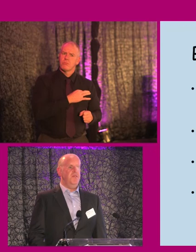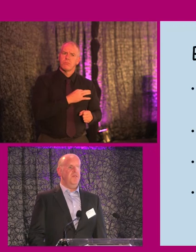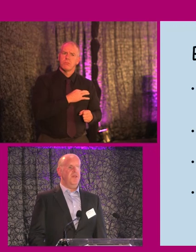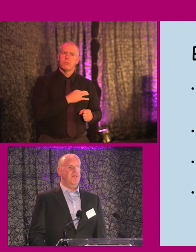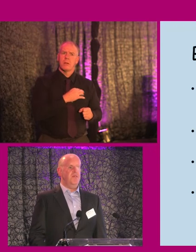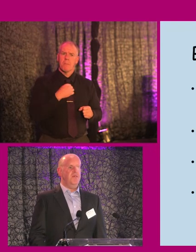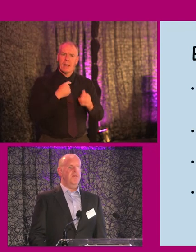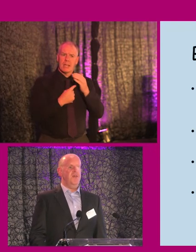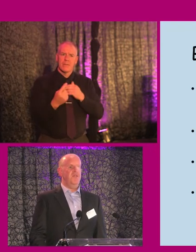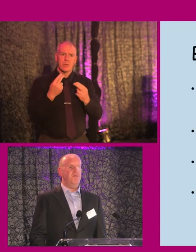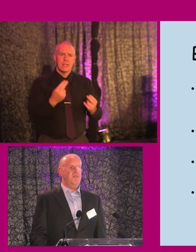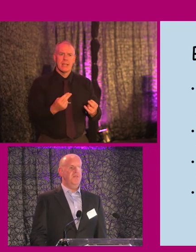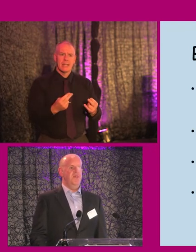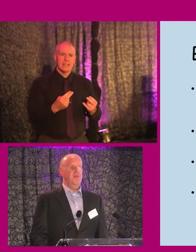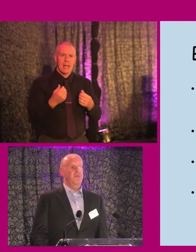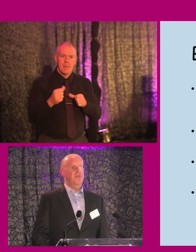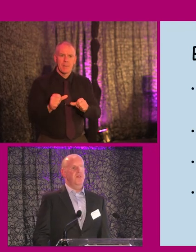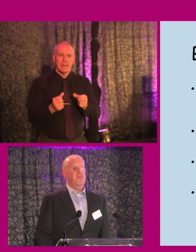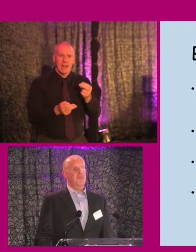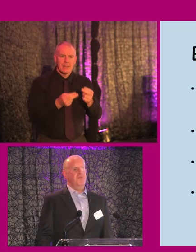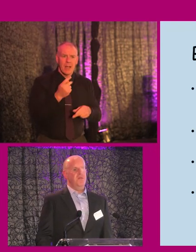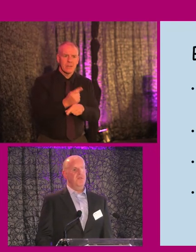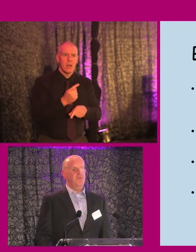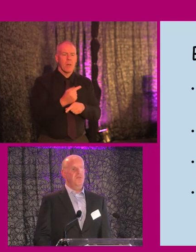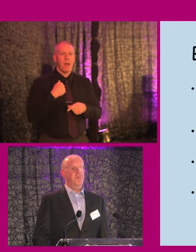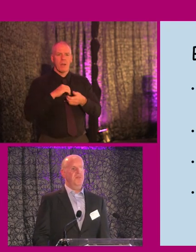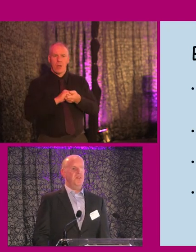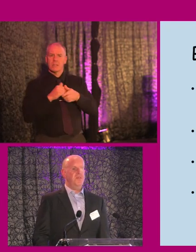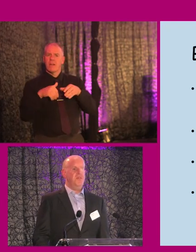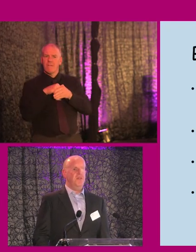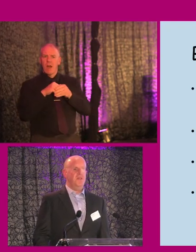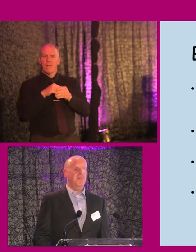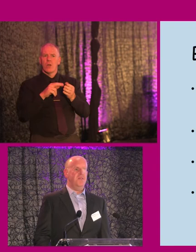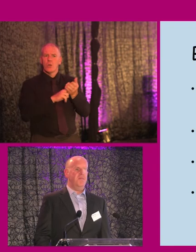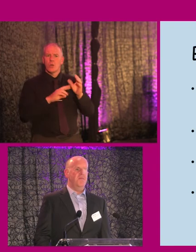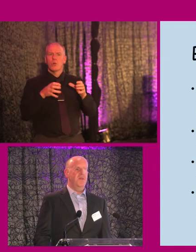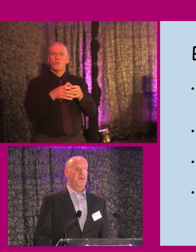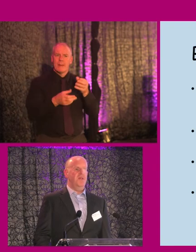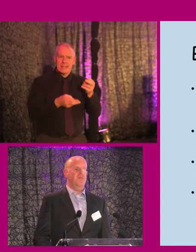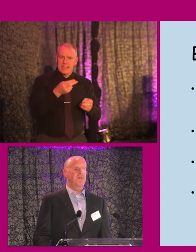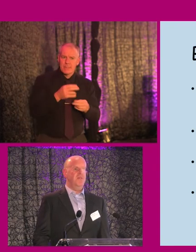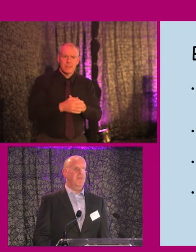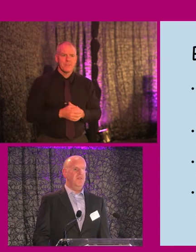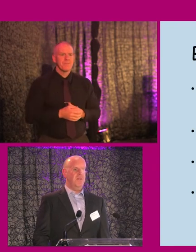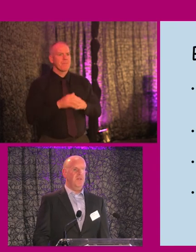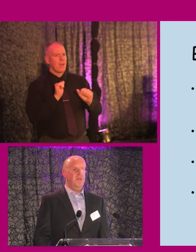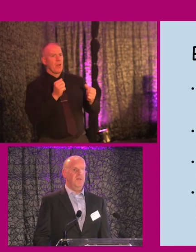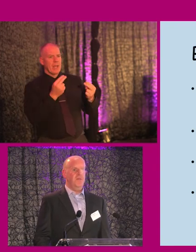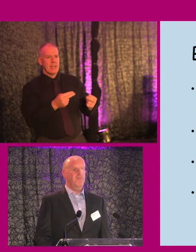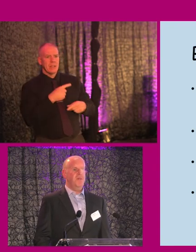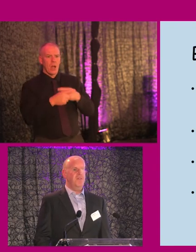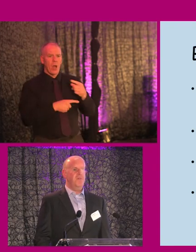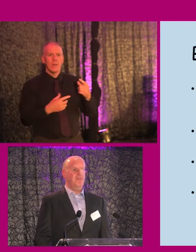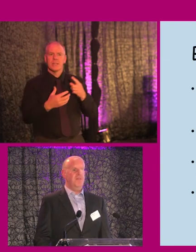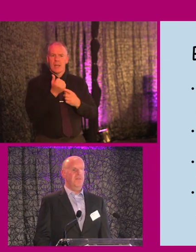needs assessed, heard and implemented. My other colleagues that were involved in the user group assessed and have their needs, you